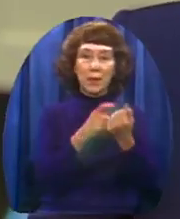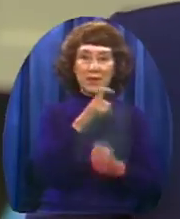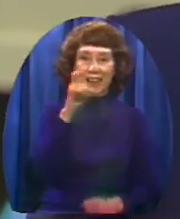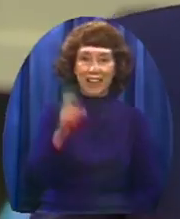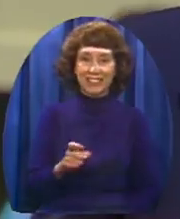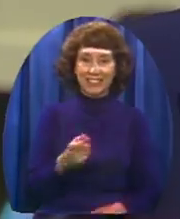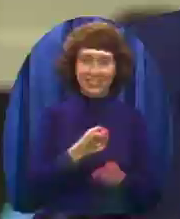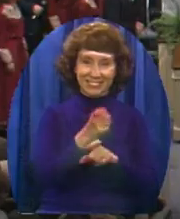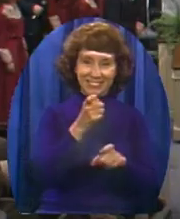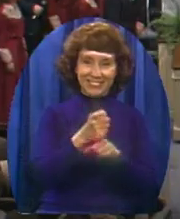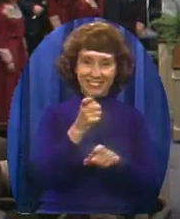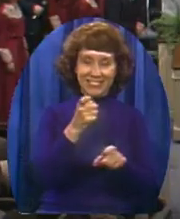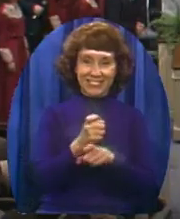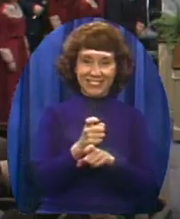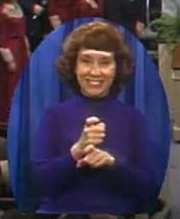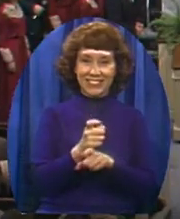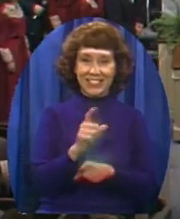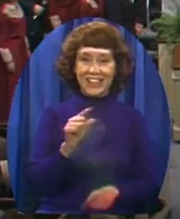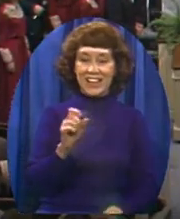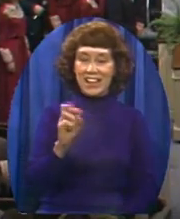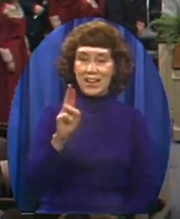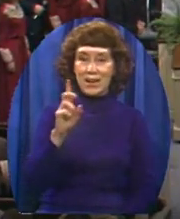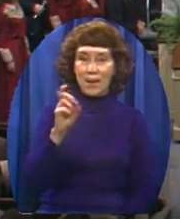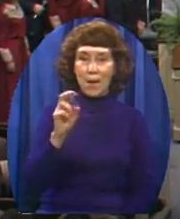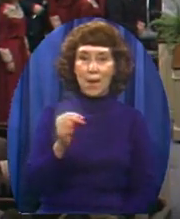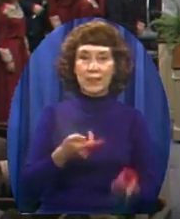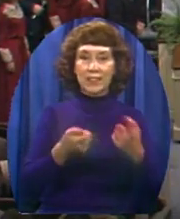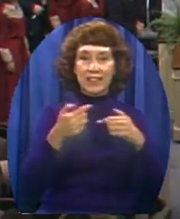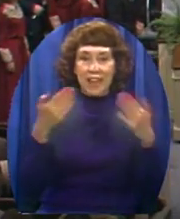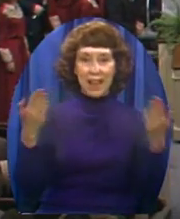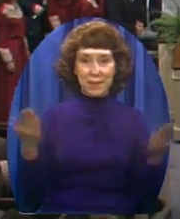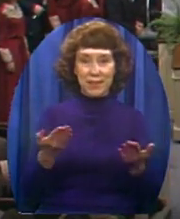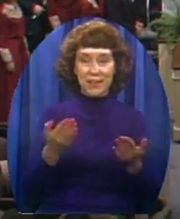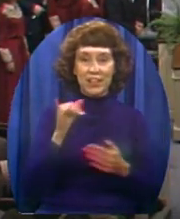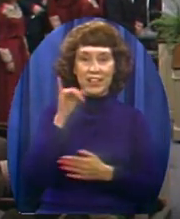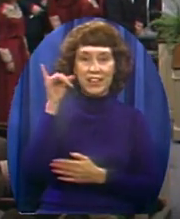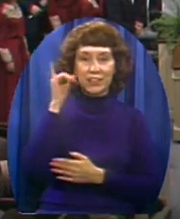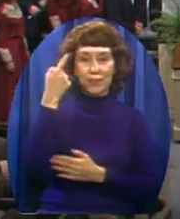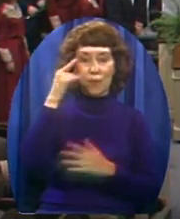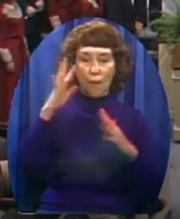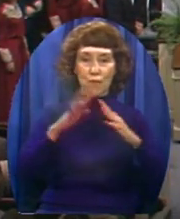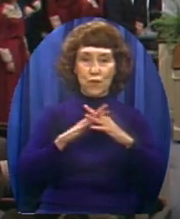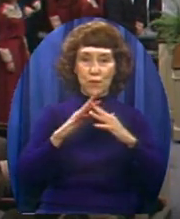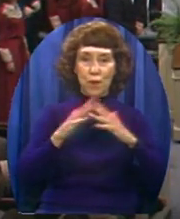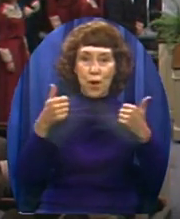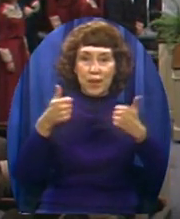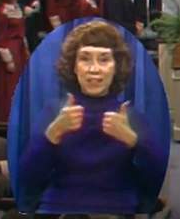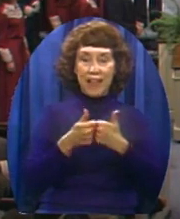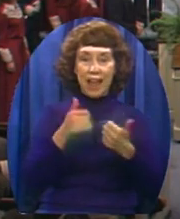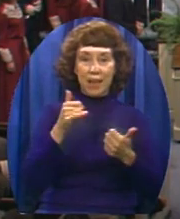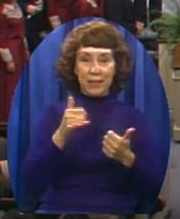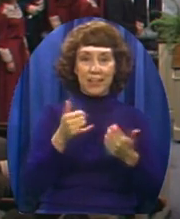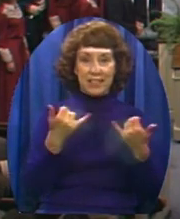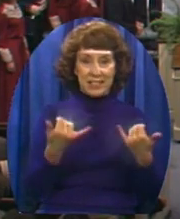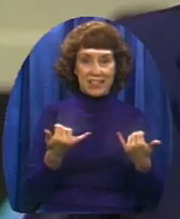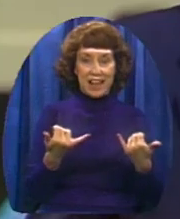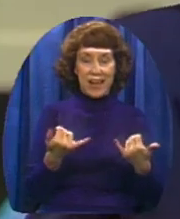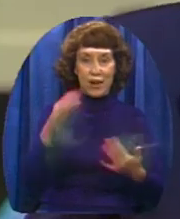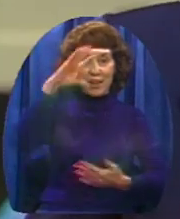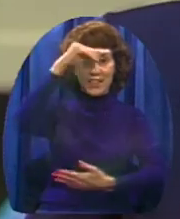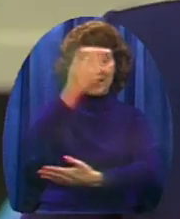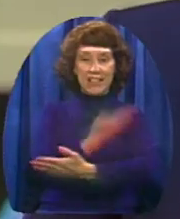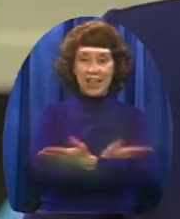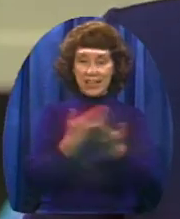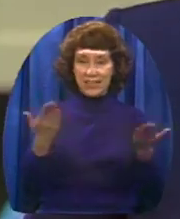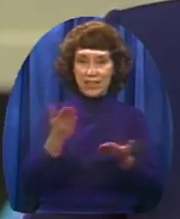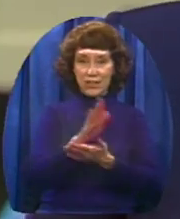with us today. He came in yesterday for a football game in which his son, Barry, did an outstanding job on the field, as did all the